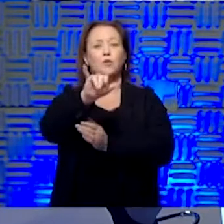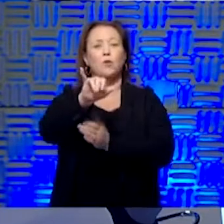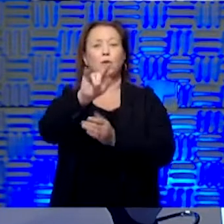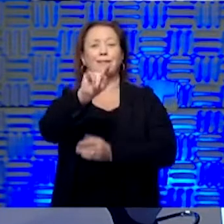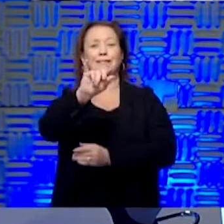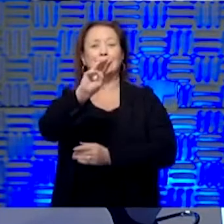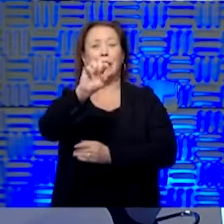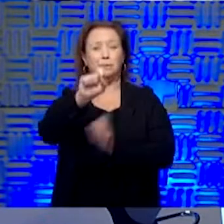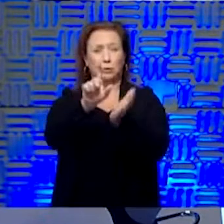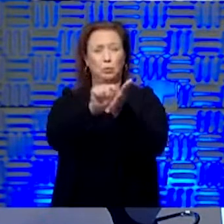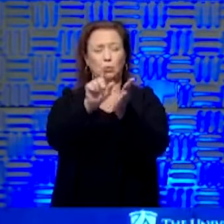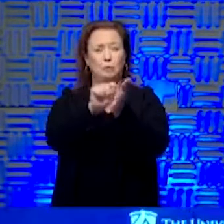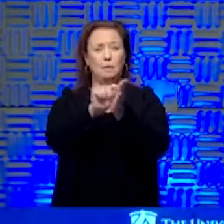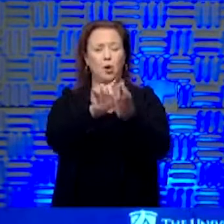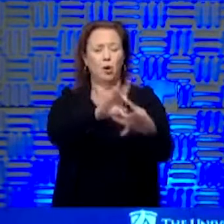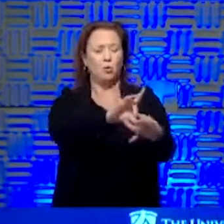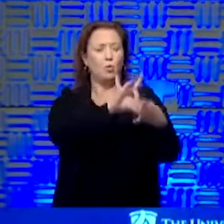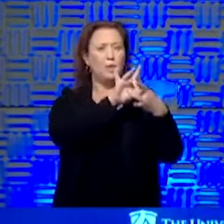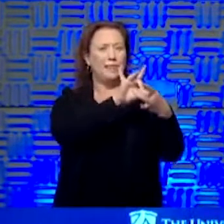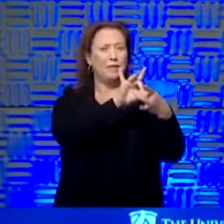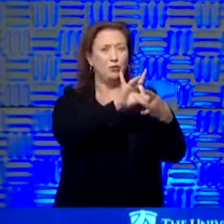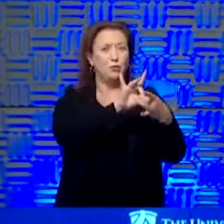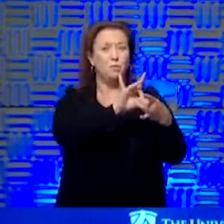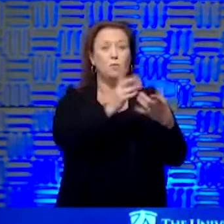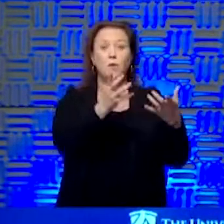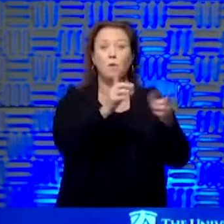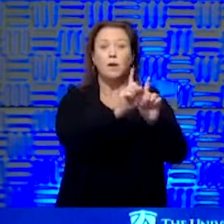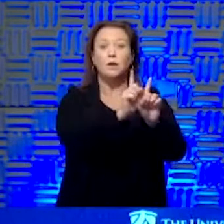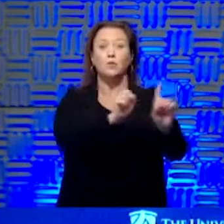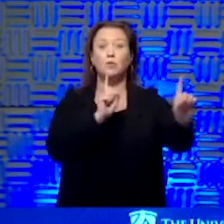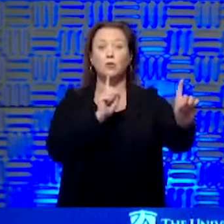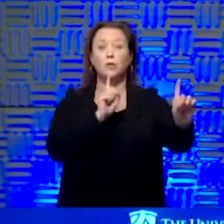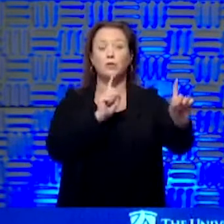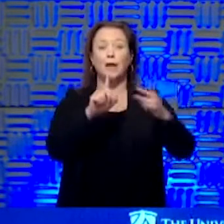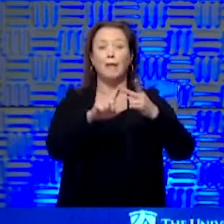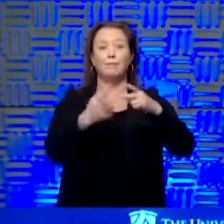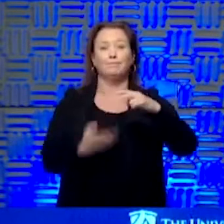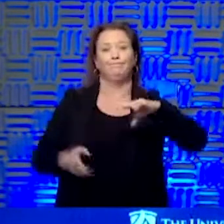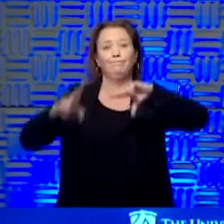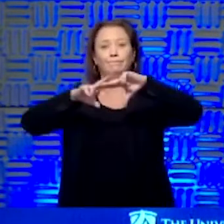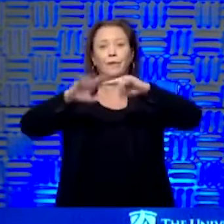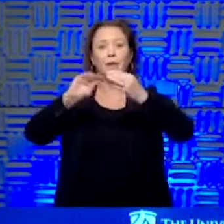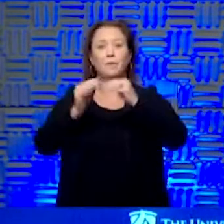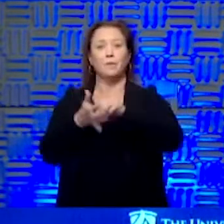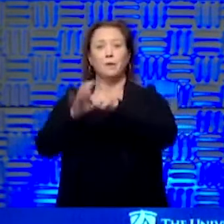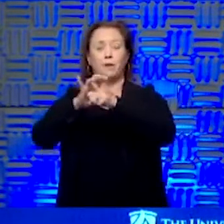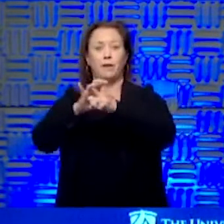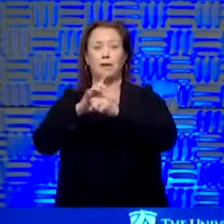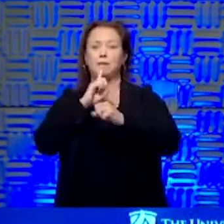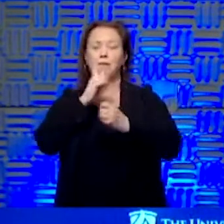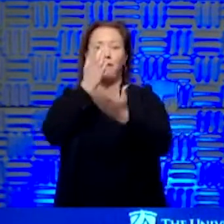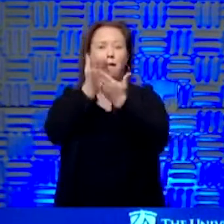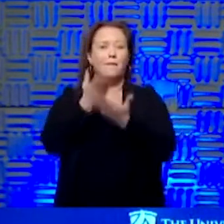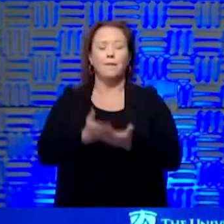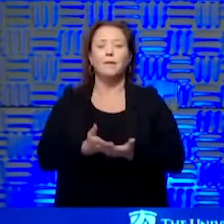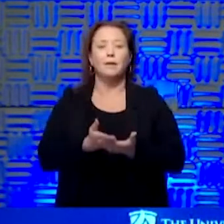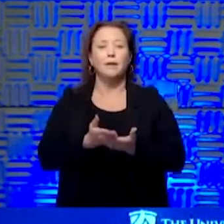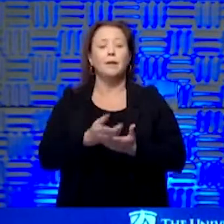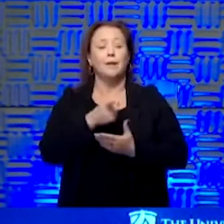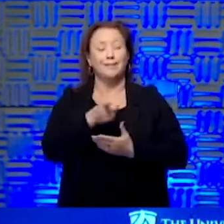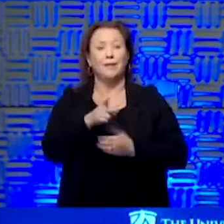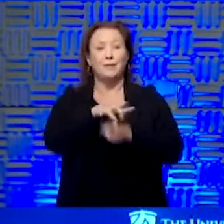the relationship between social distancing and rate of rise. It is undeniable that those